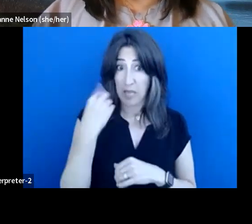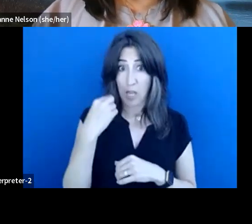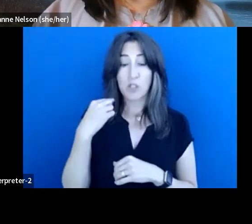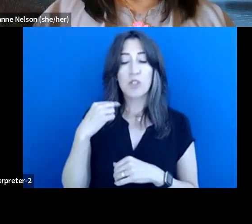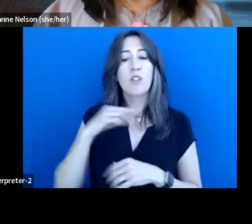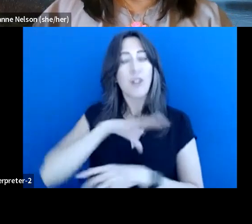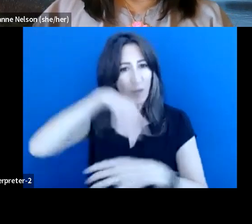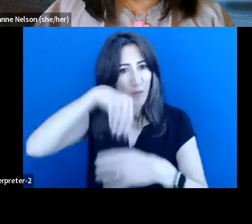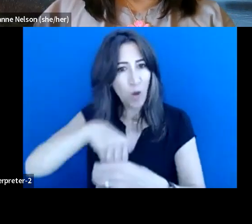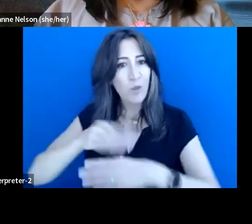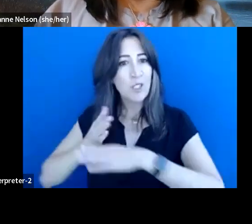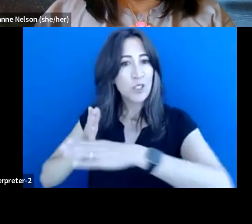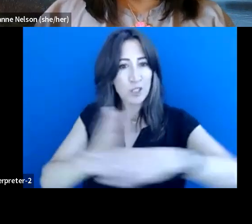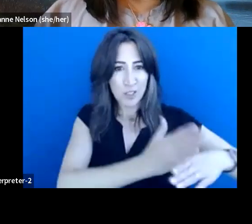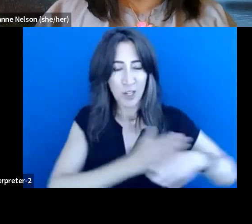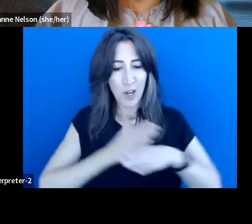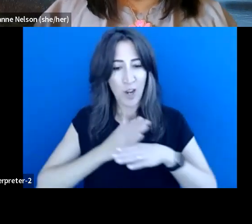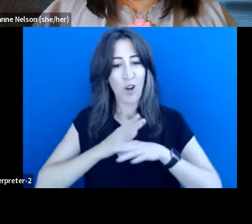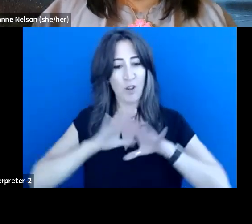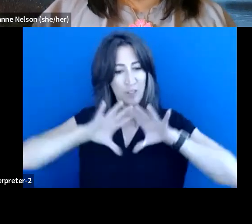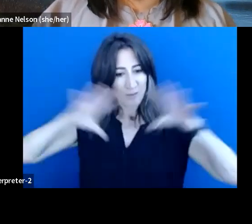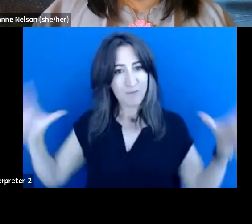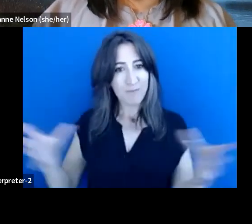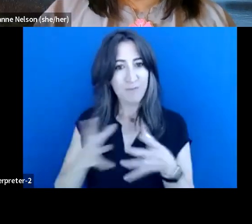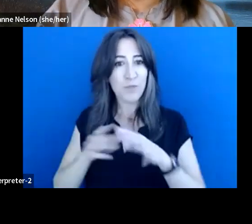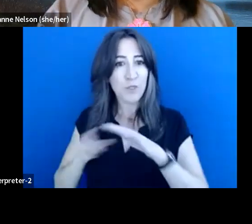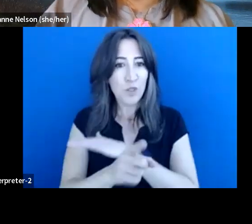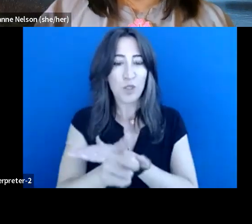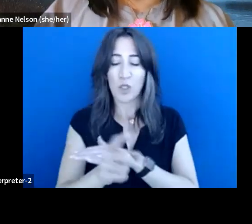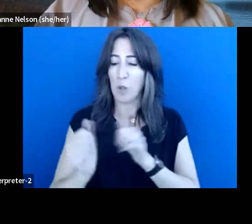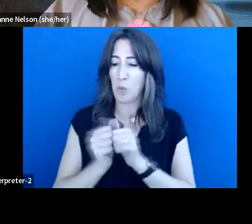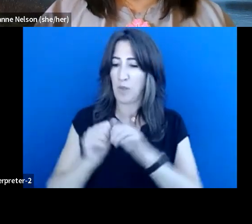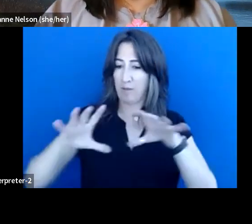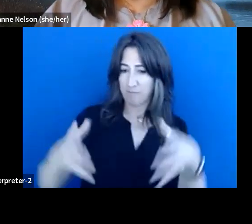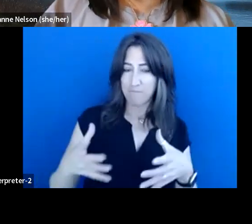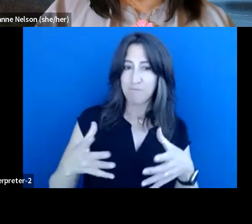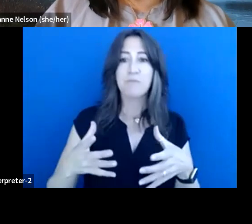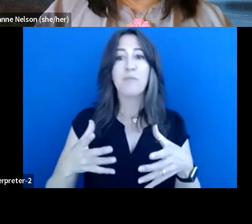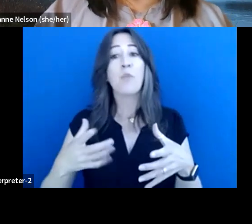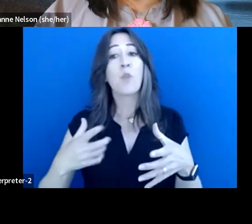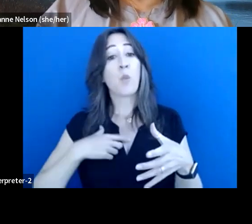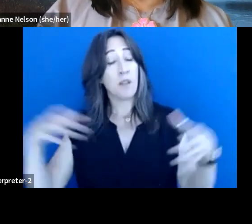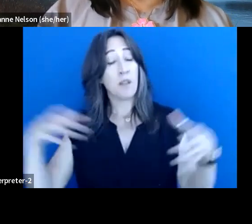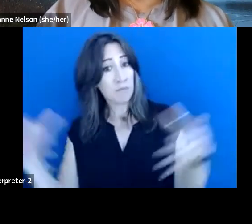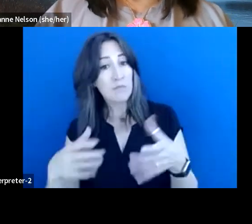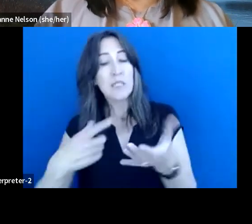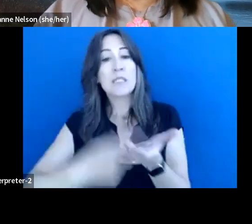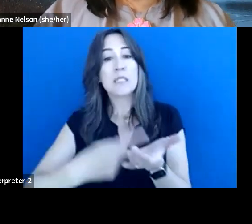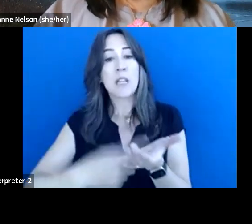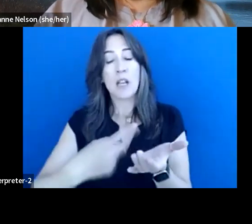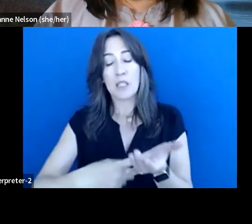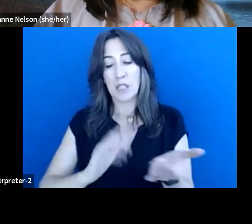co-learning journey with participants. And we had come together to discuss our